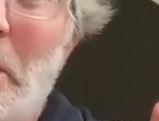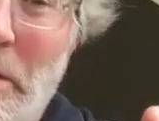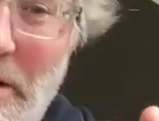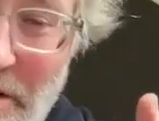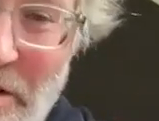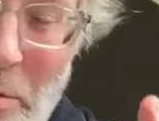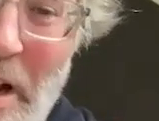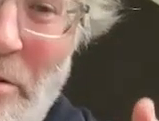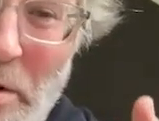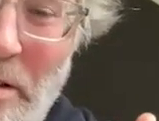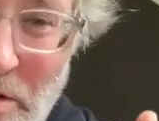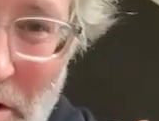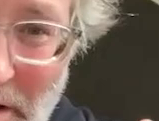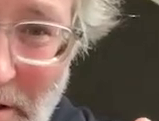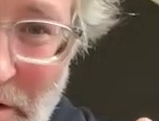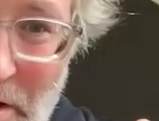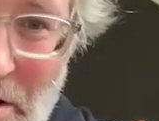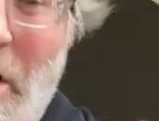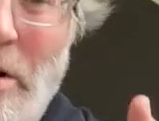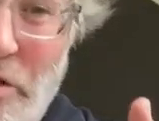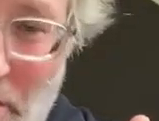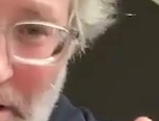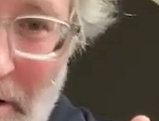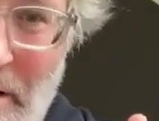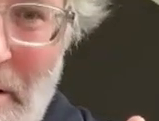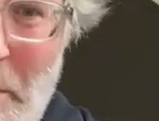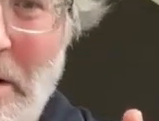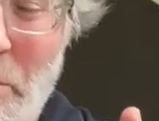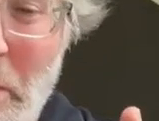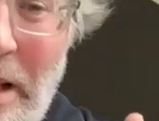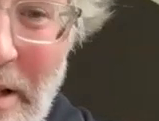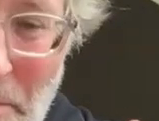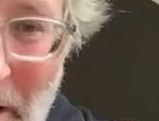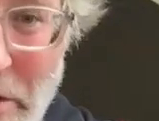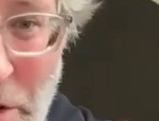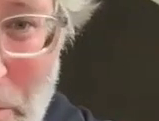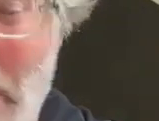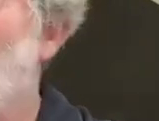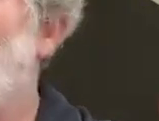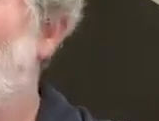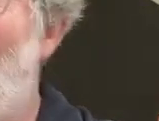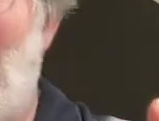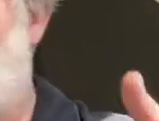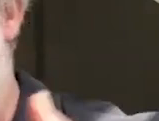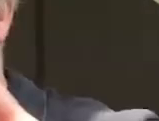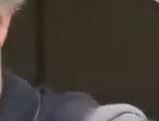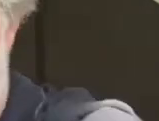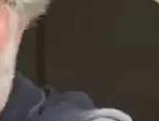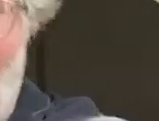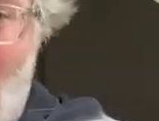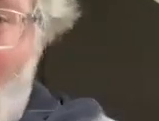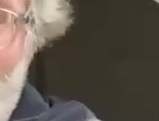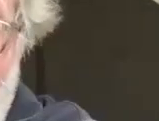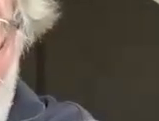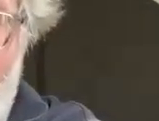responsibilities that sit with everyone in this audience are extraordinary because it really is about to your point lots of habits add up